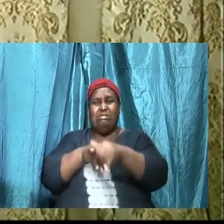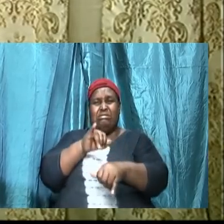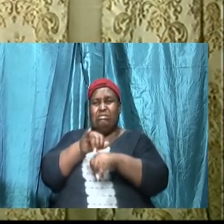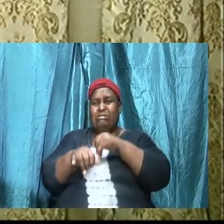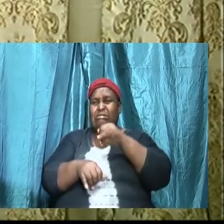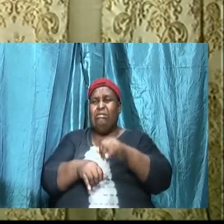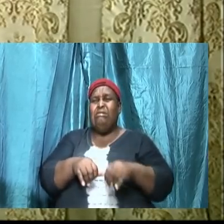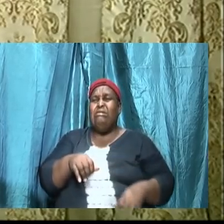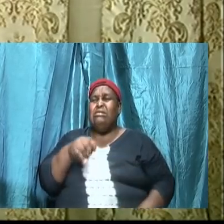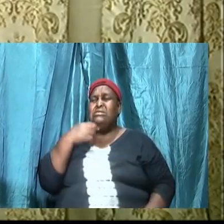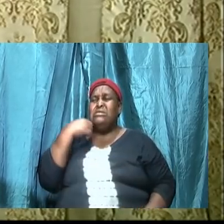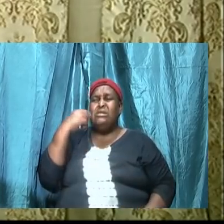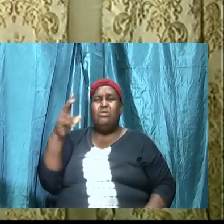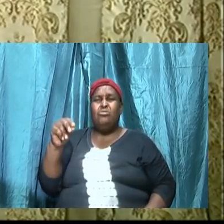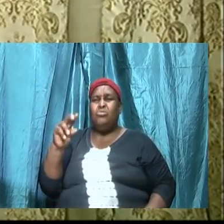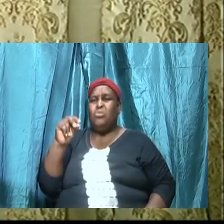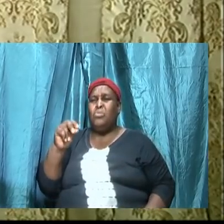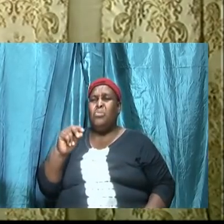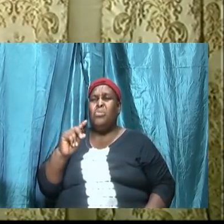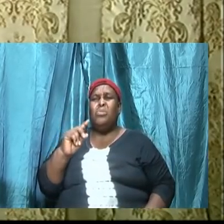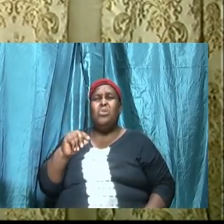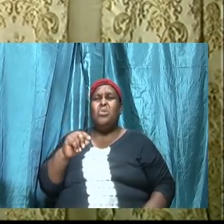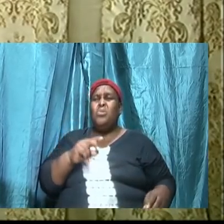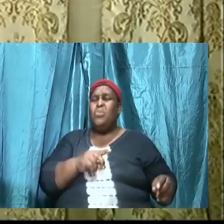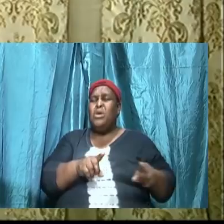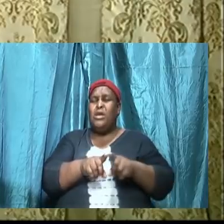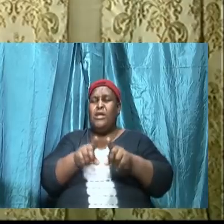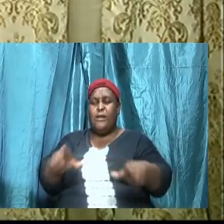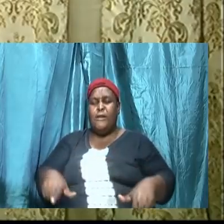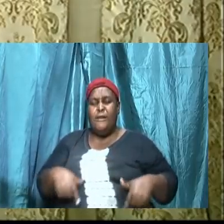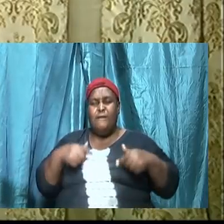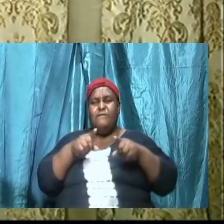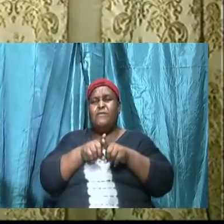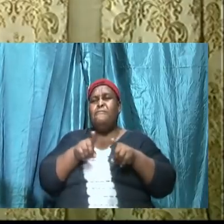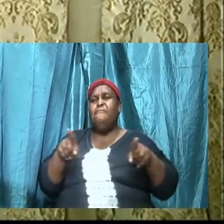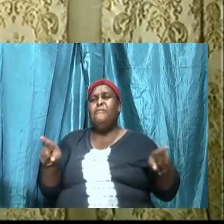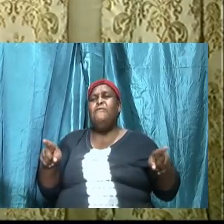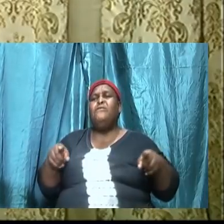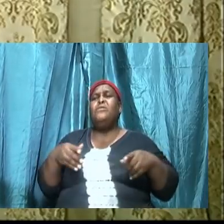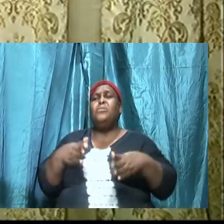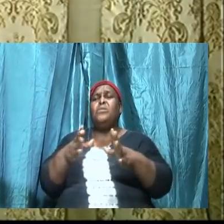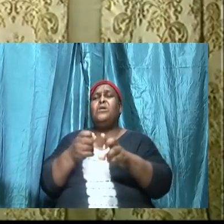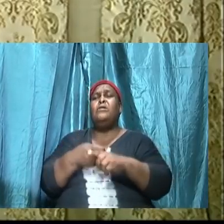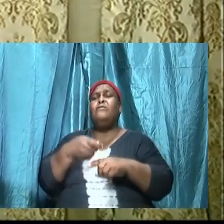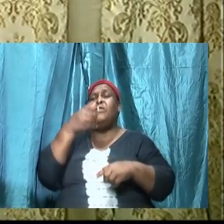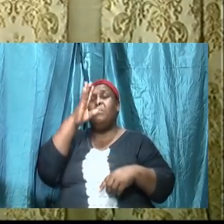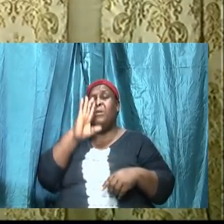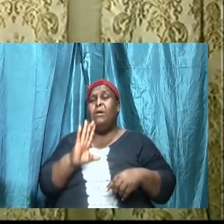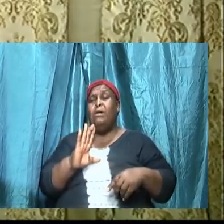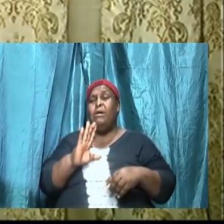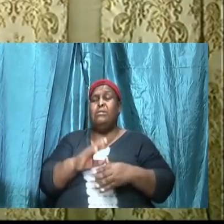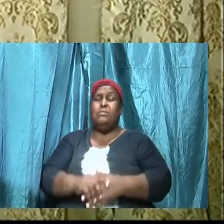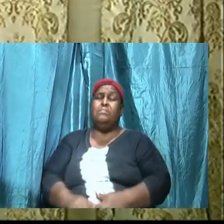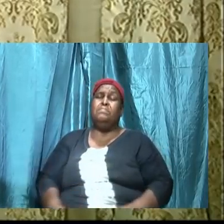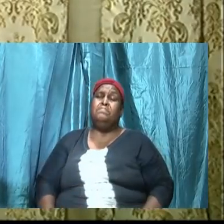particular scripture and going along a certain path this evening, even for a short while, to